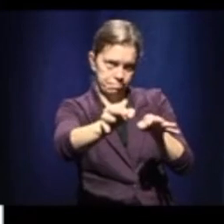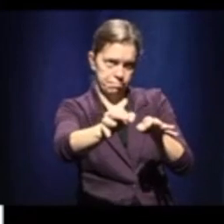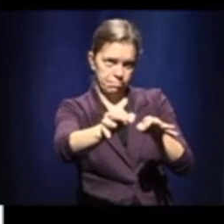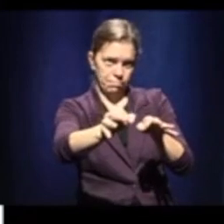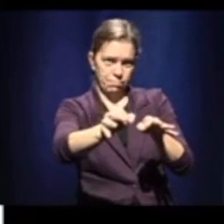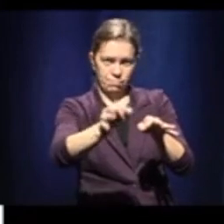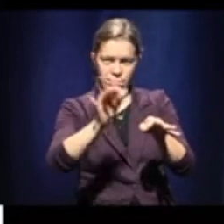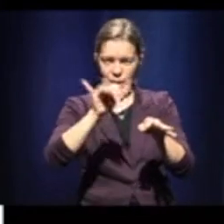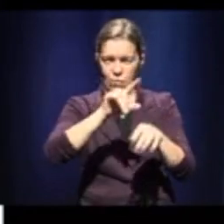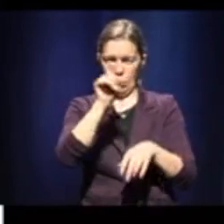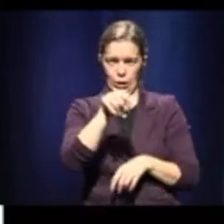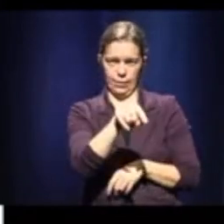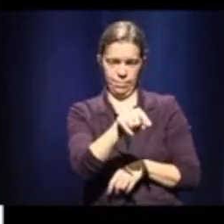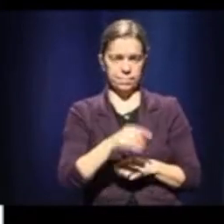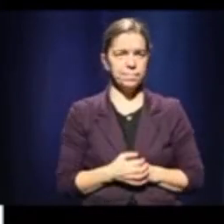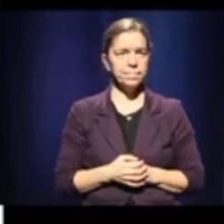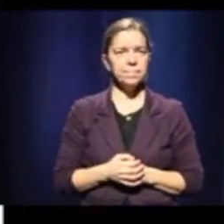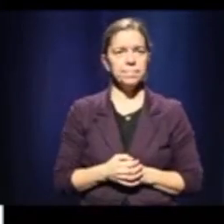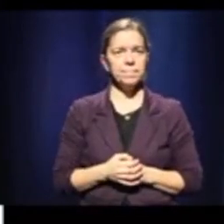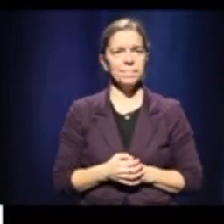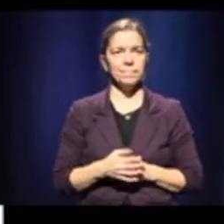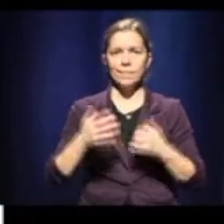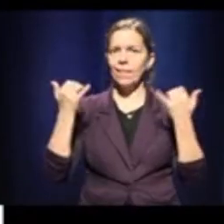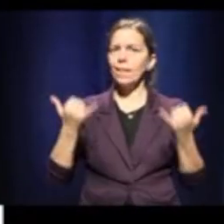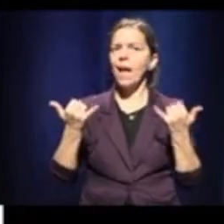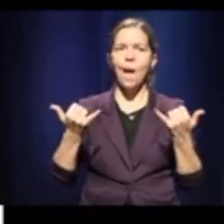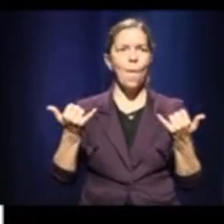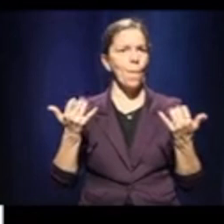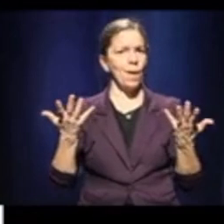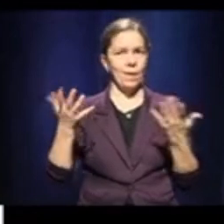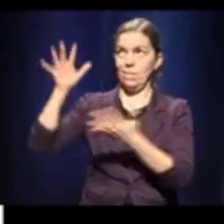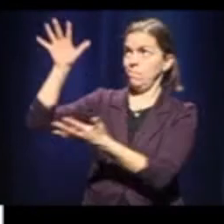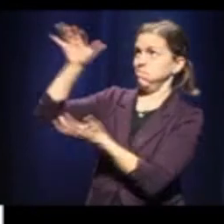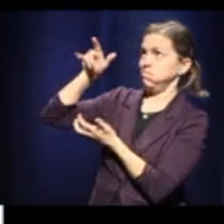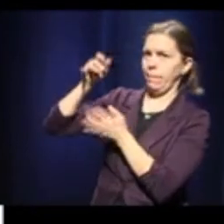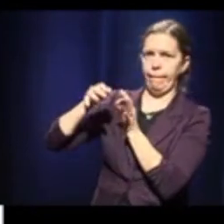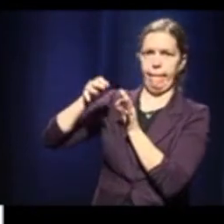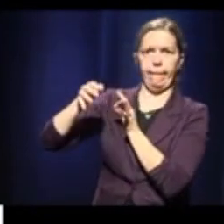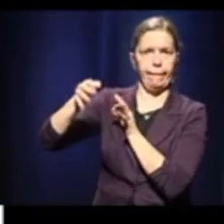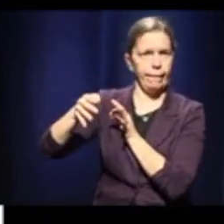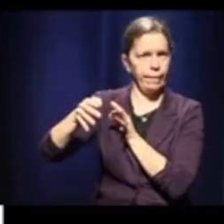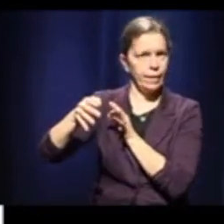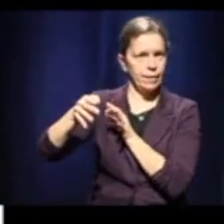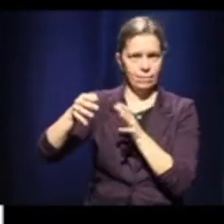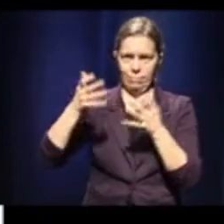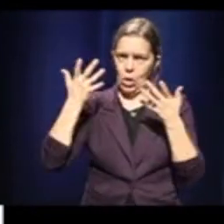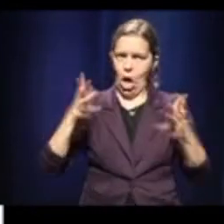There was already concern before these delays that it was taking a long time to